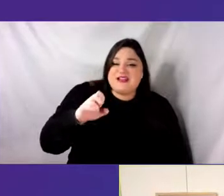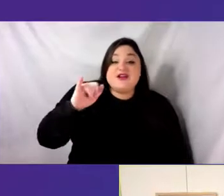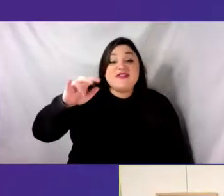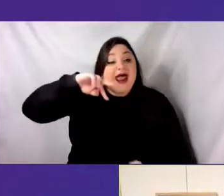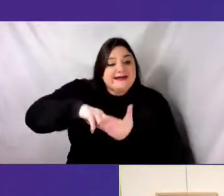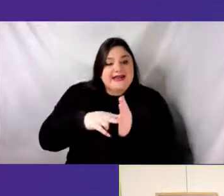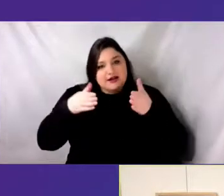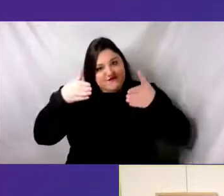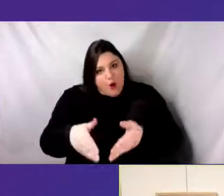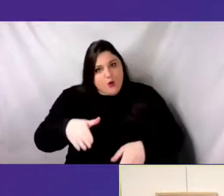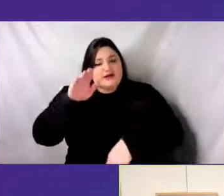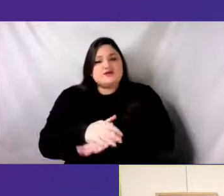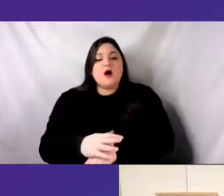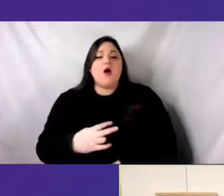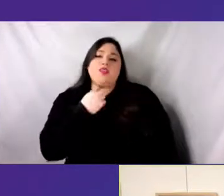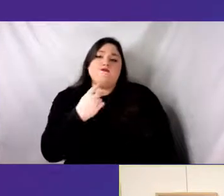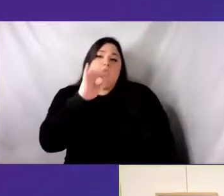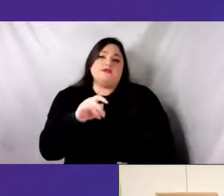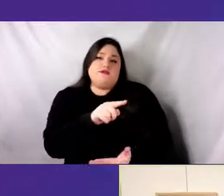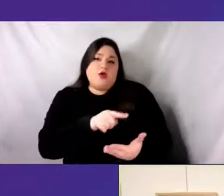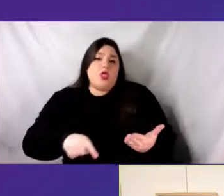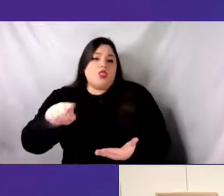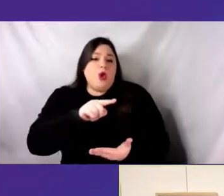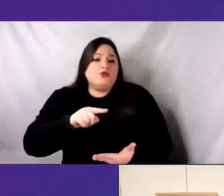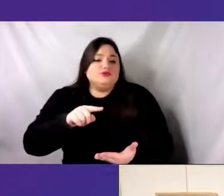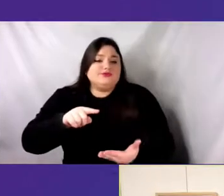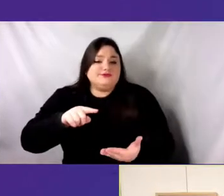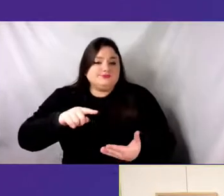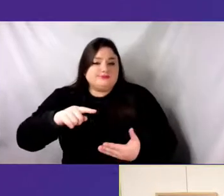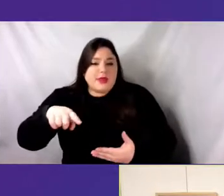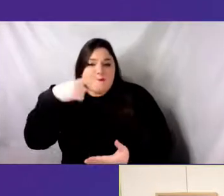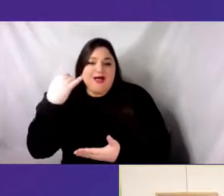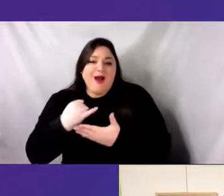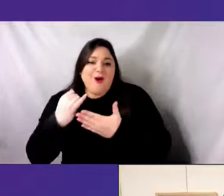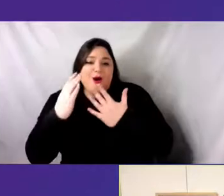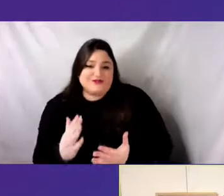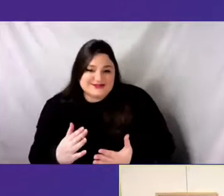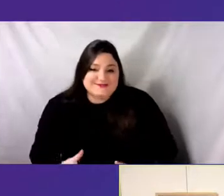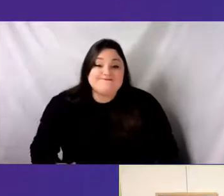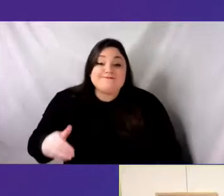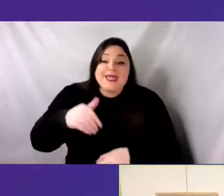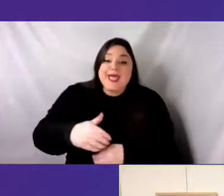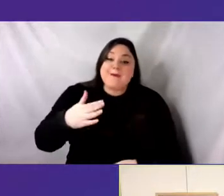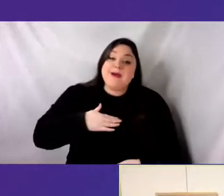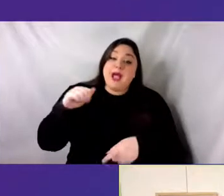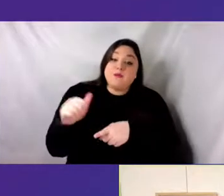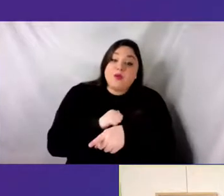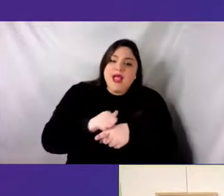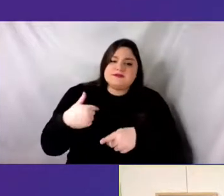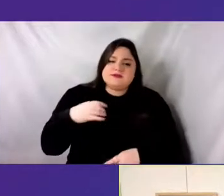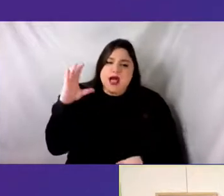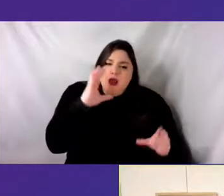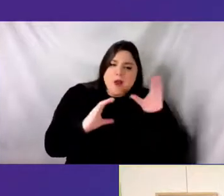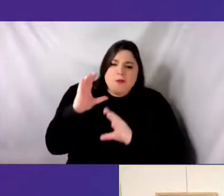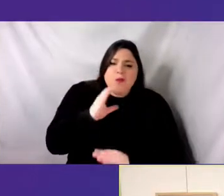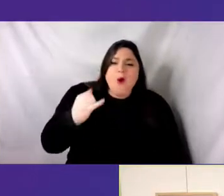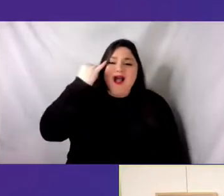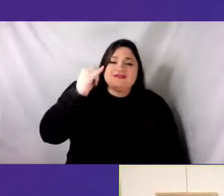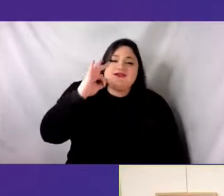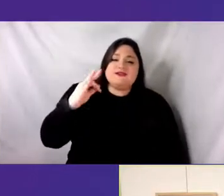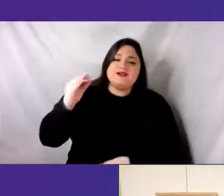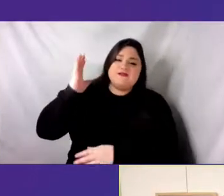my practice, I explore ideas of ancestry and identity formation in African-American and African diasporic communities.